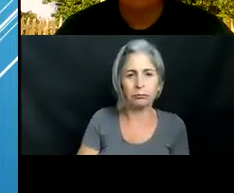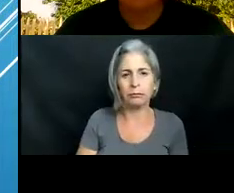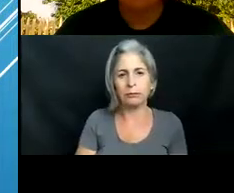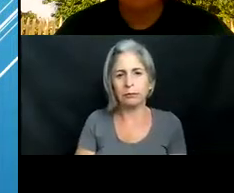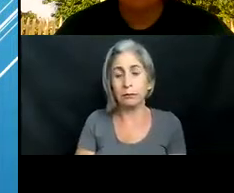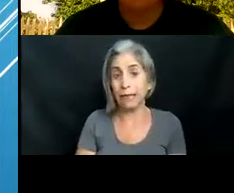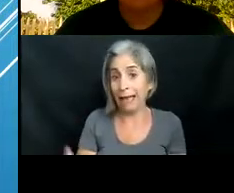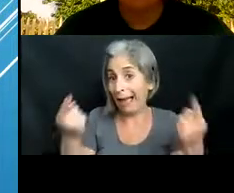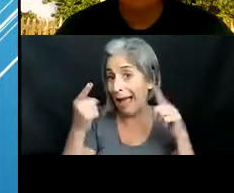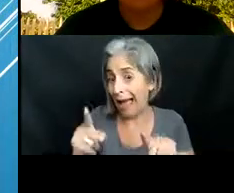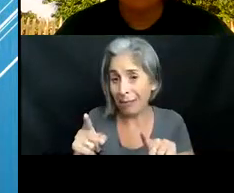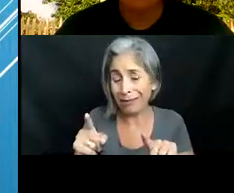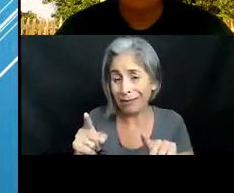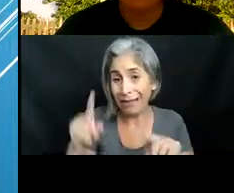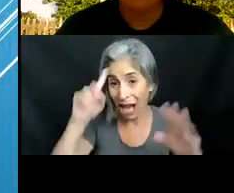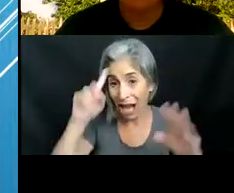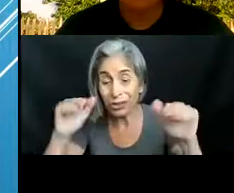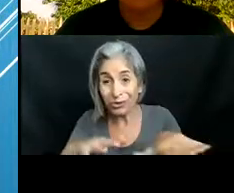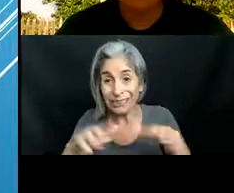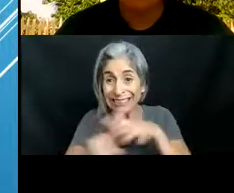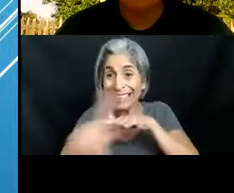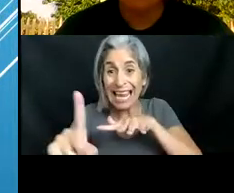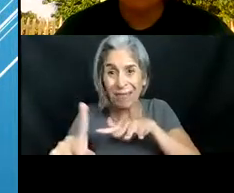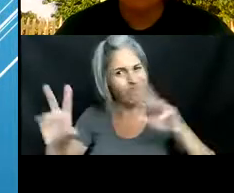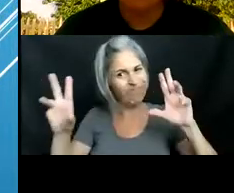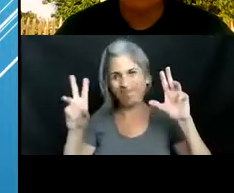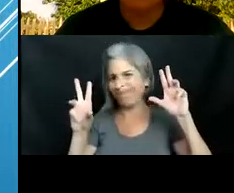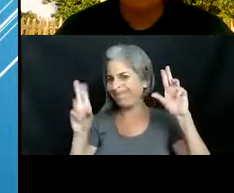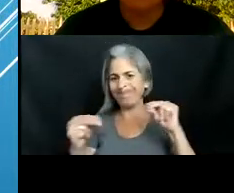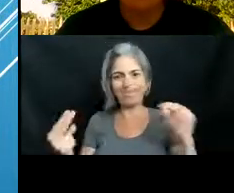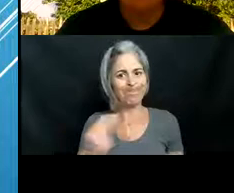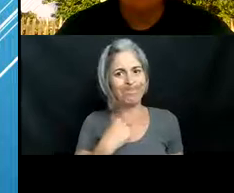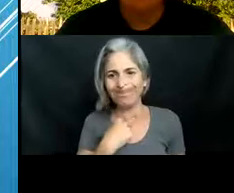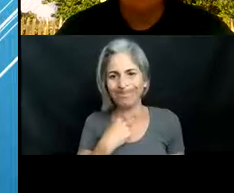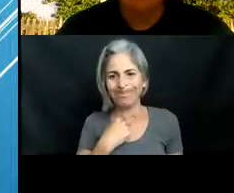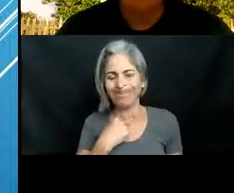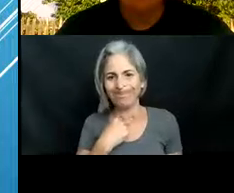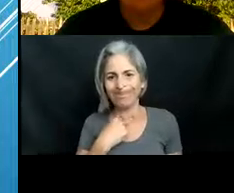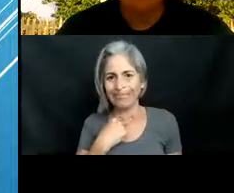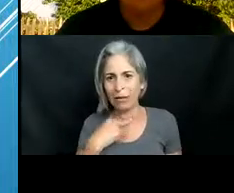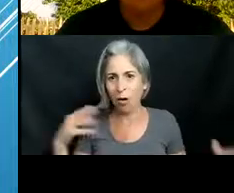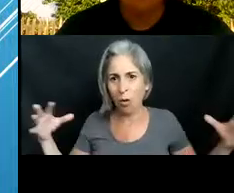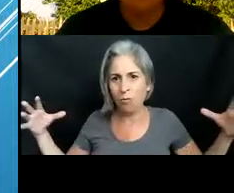eventually there's no hope of a getaway with the shoal trapped they all share in the bounty